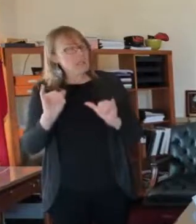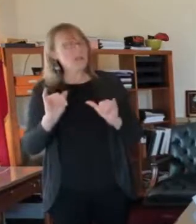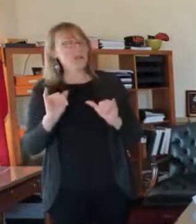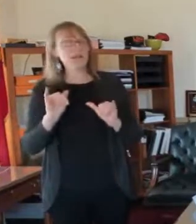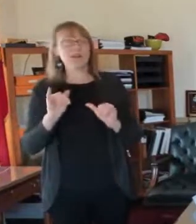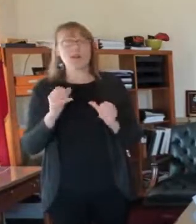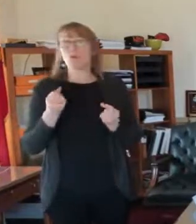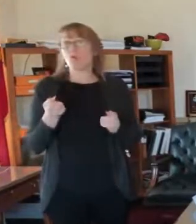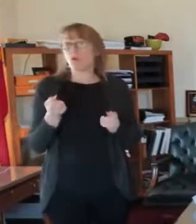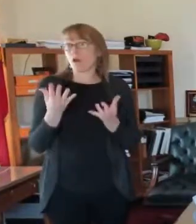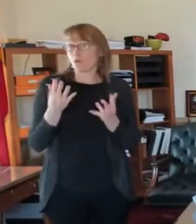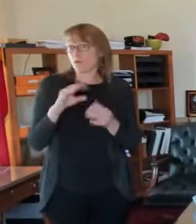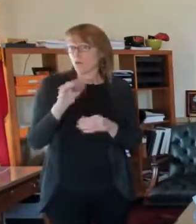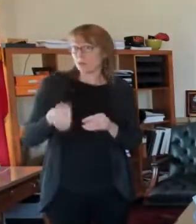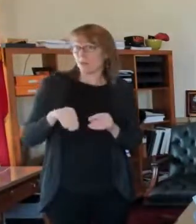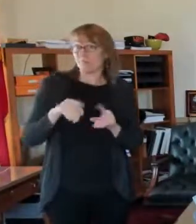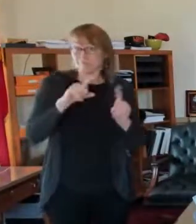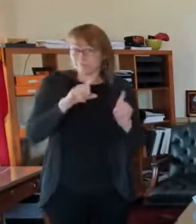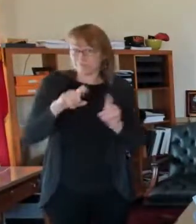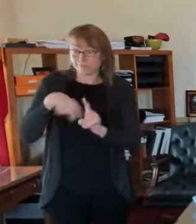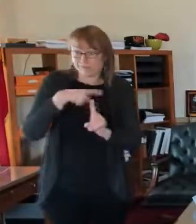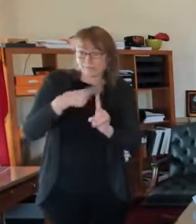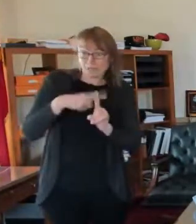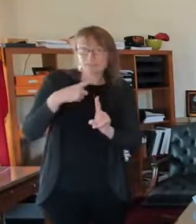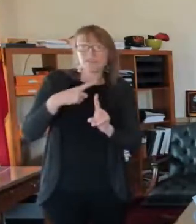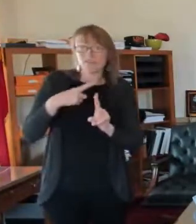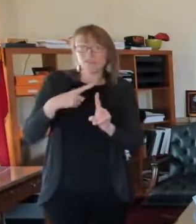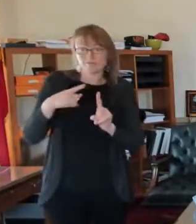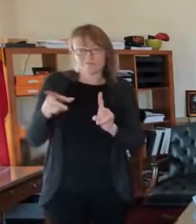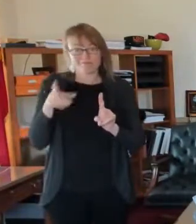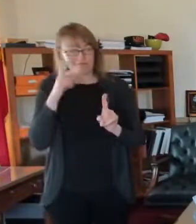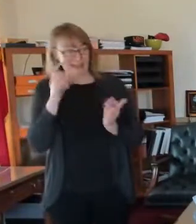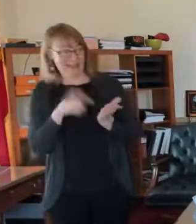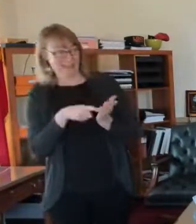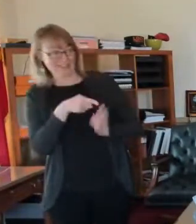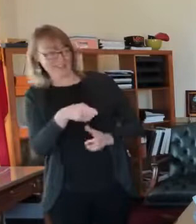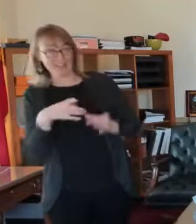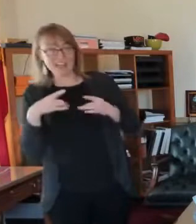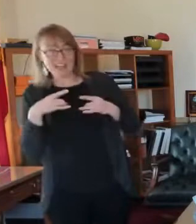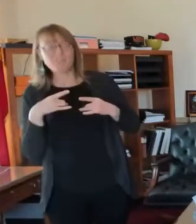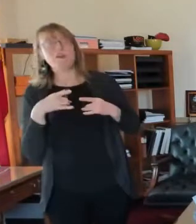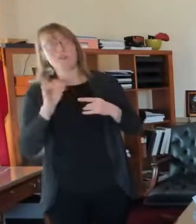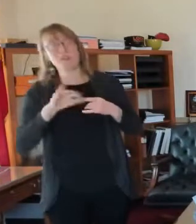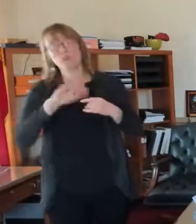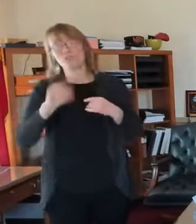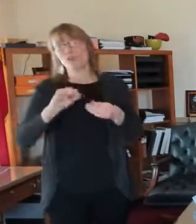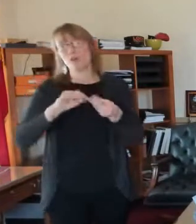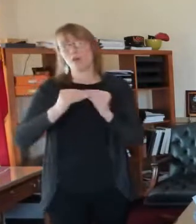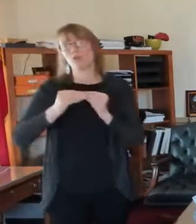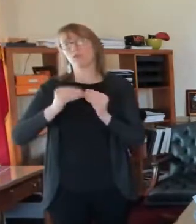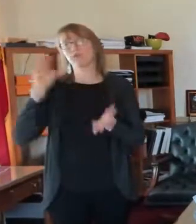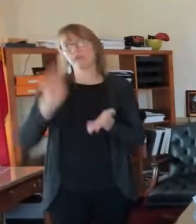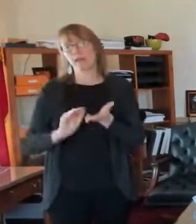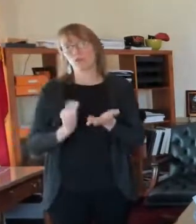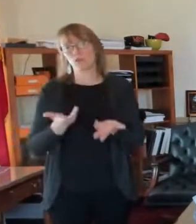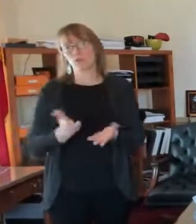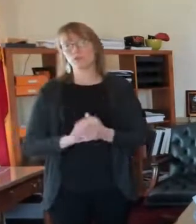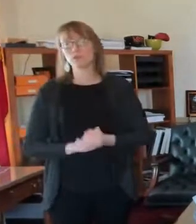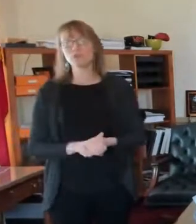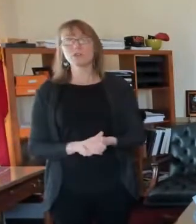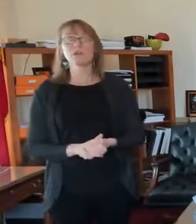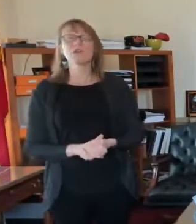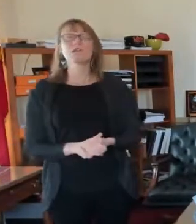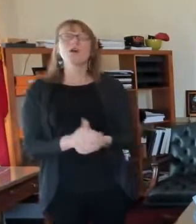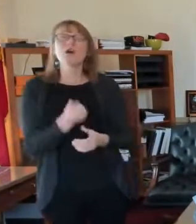There's a combination of things happening. We think one when the numbers were so terribly